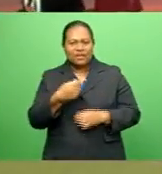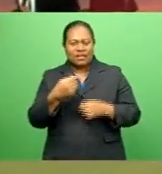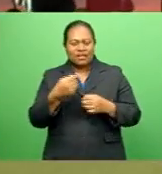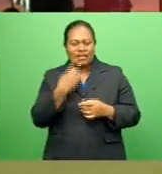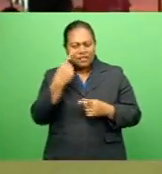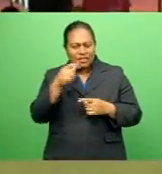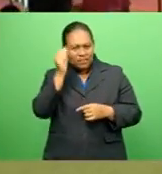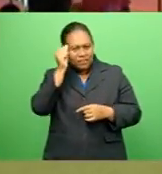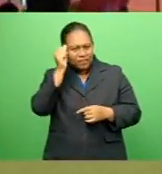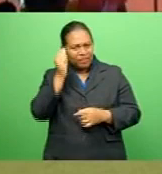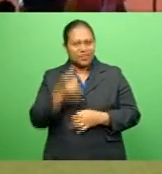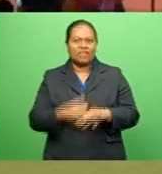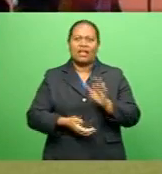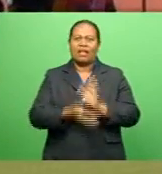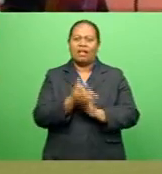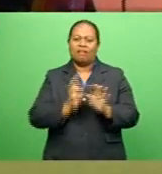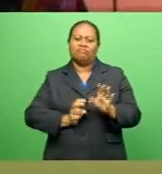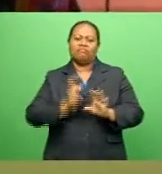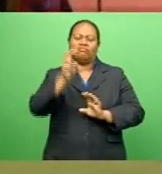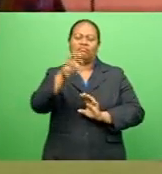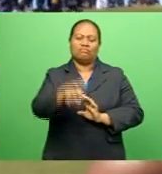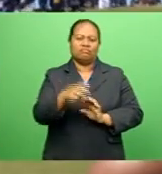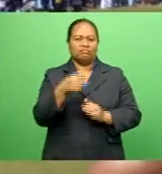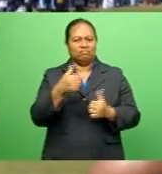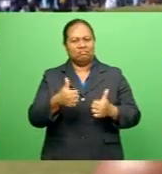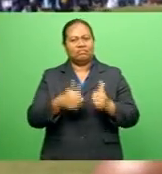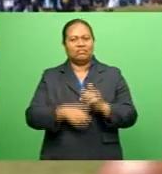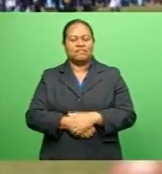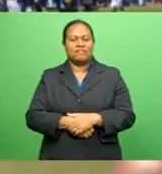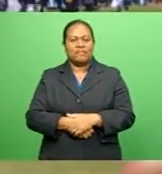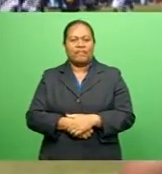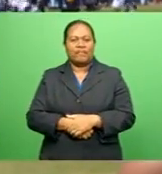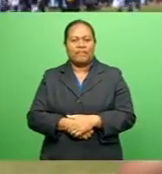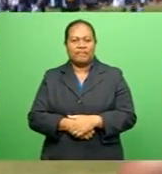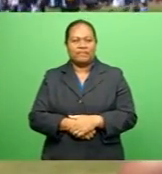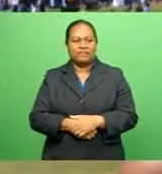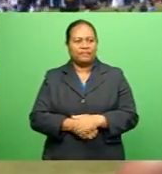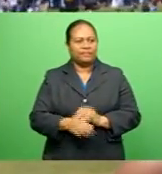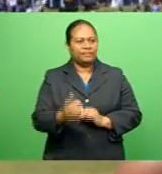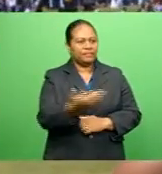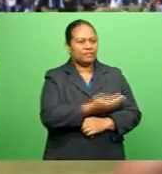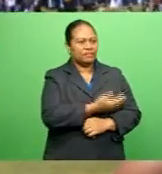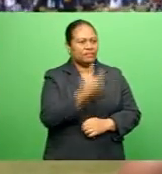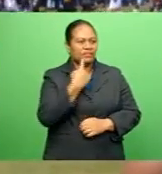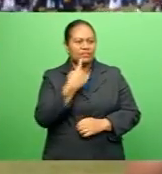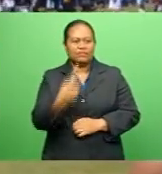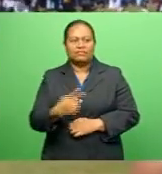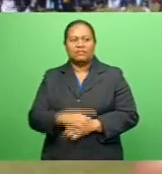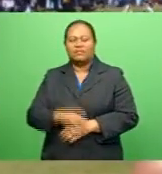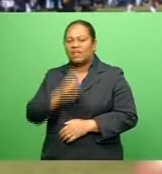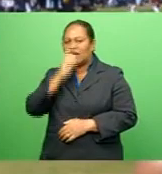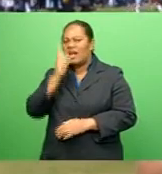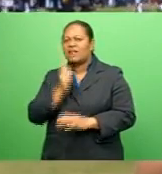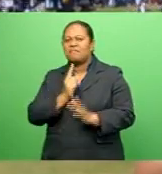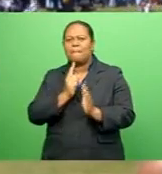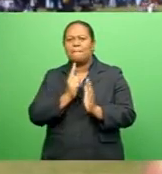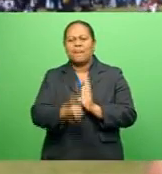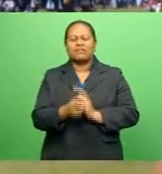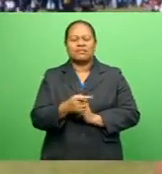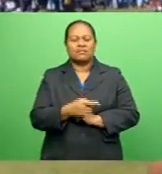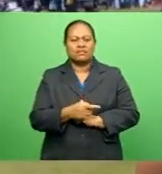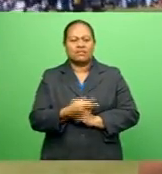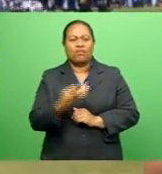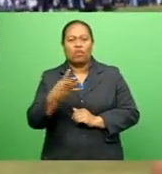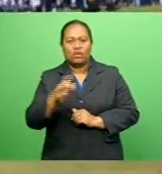reach new heights But he knows more needs to be done When I jump there, we cannot pass the 40 1.4